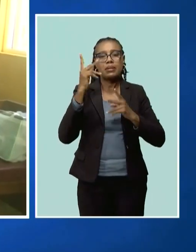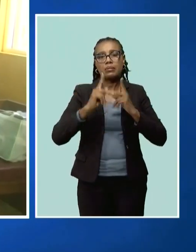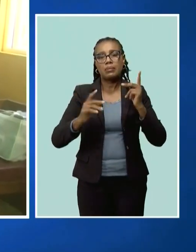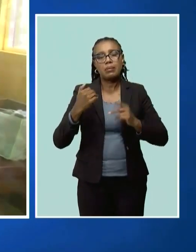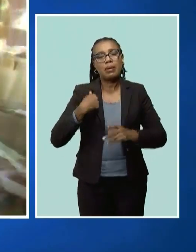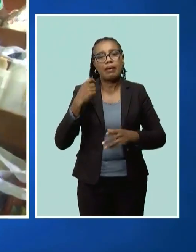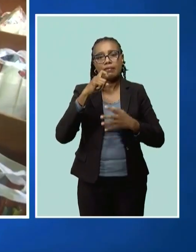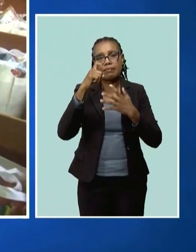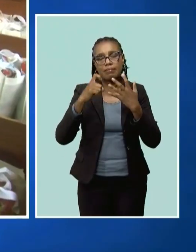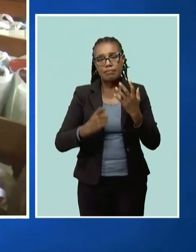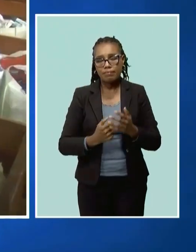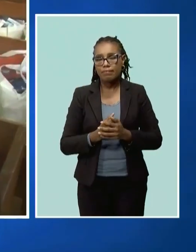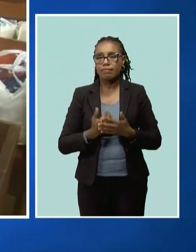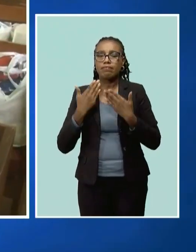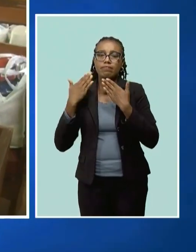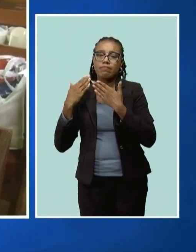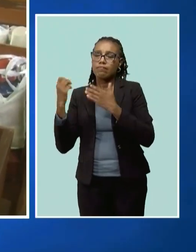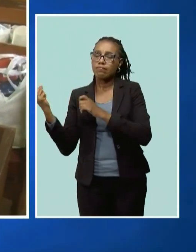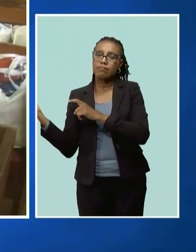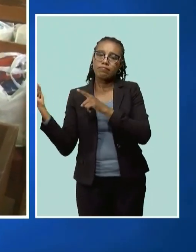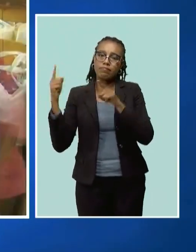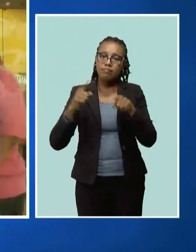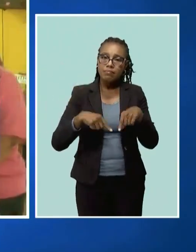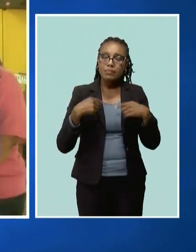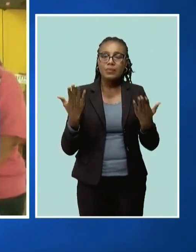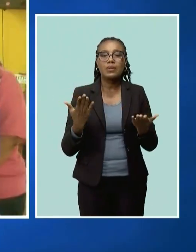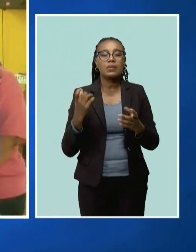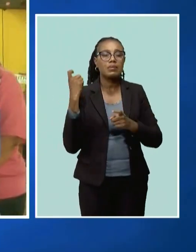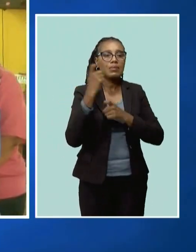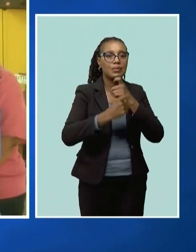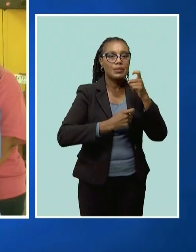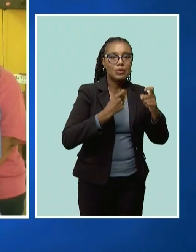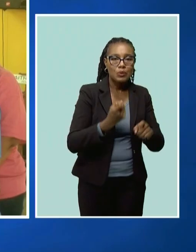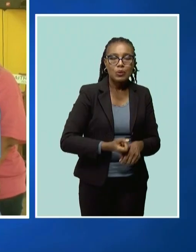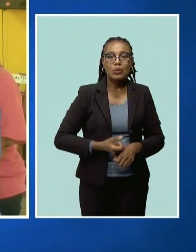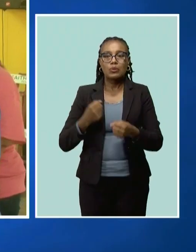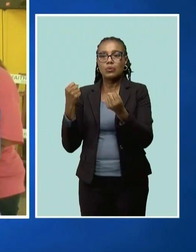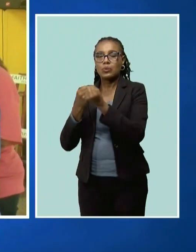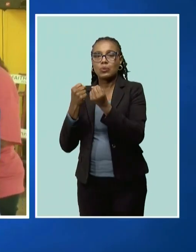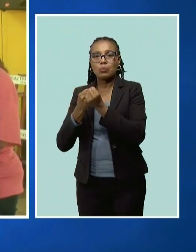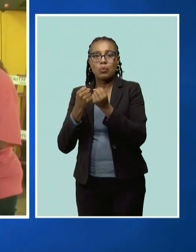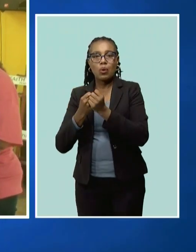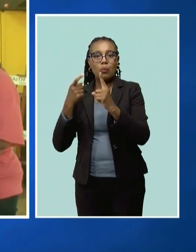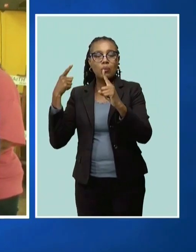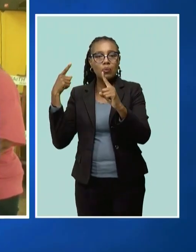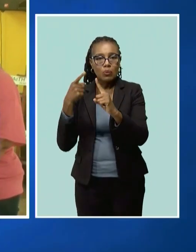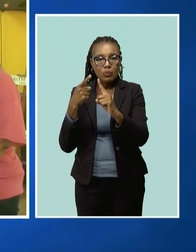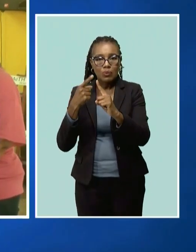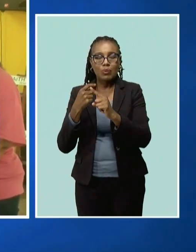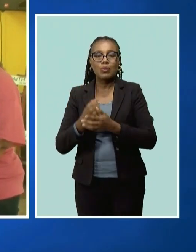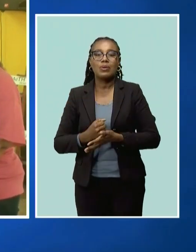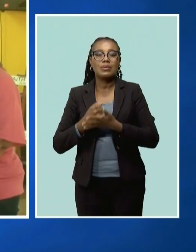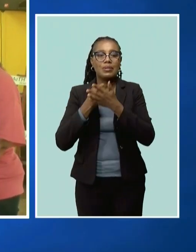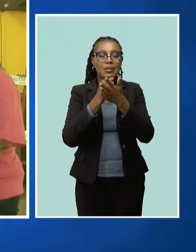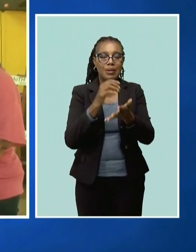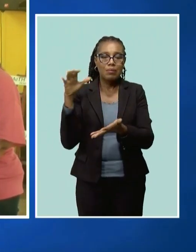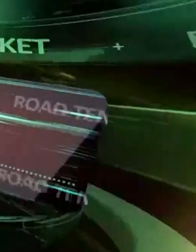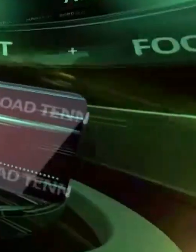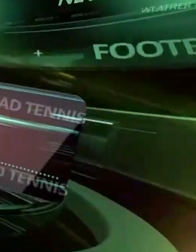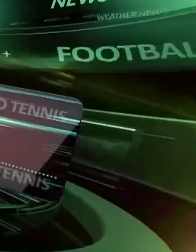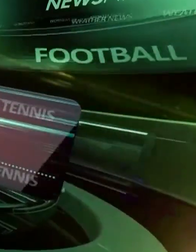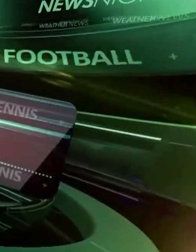And we are thankful that they could come in and that they have lined up with us in order to make this donation.